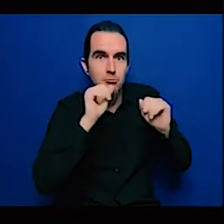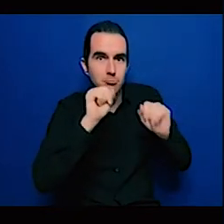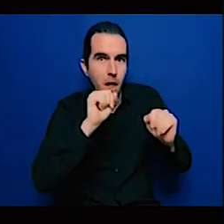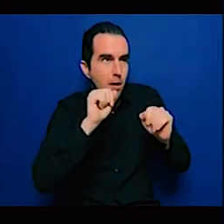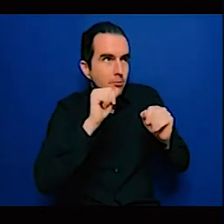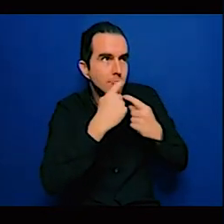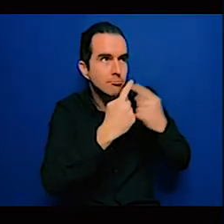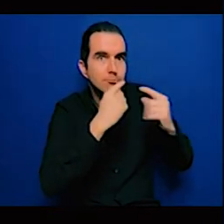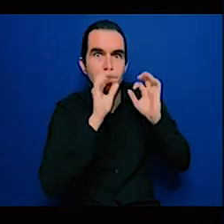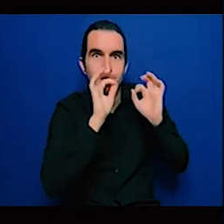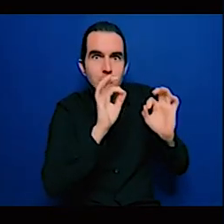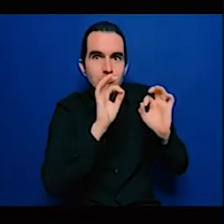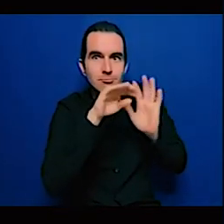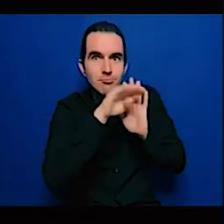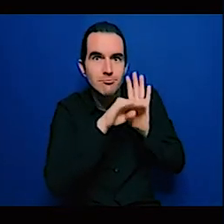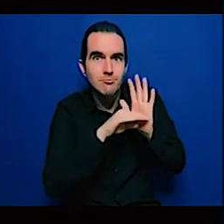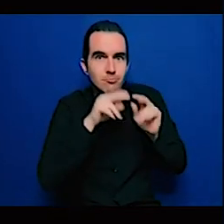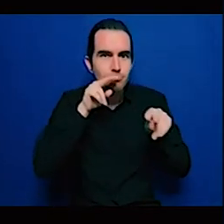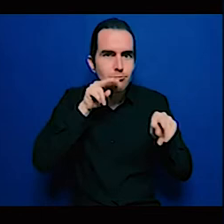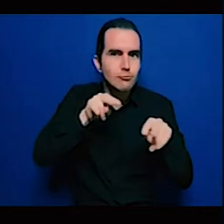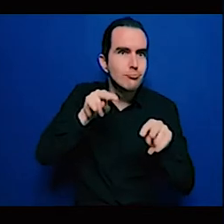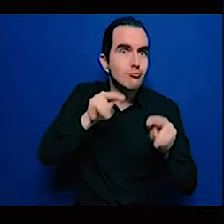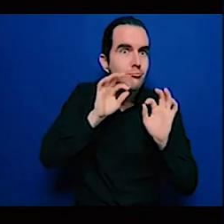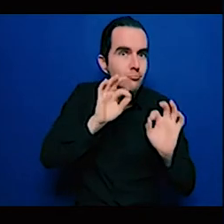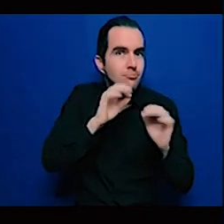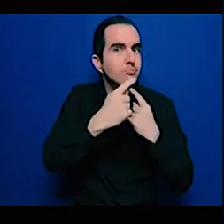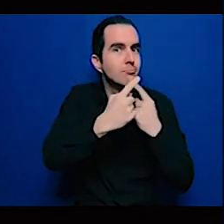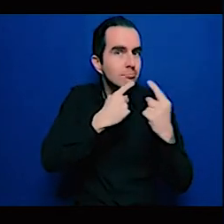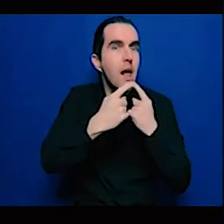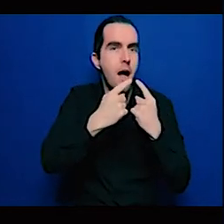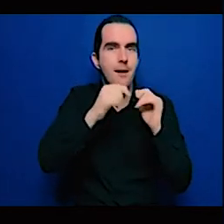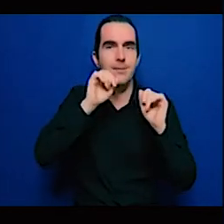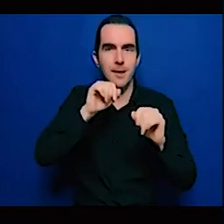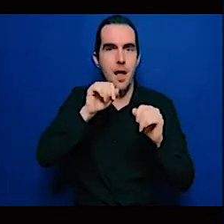we could possibly provide. These are